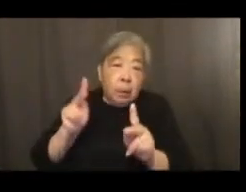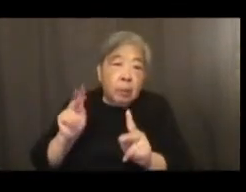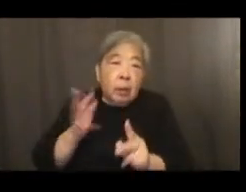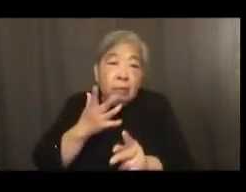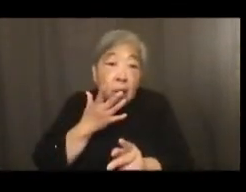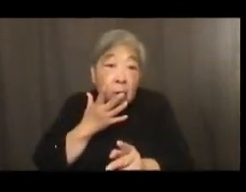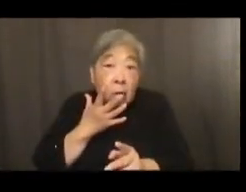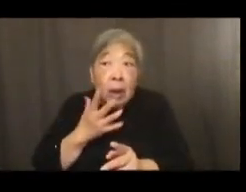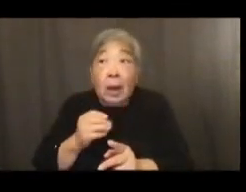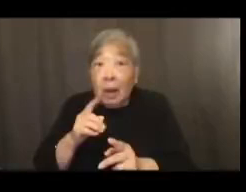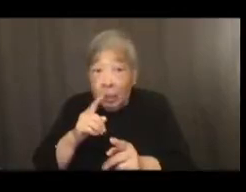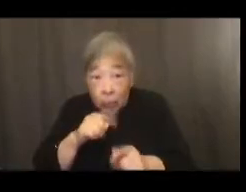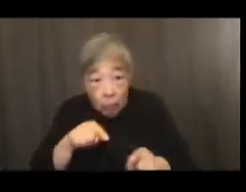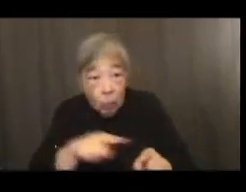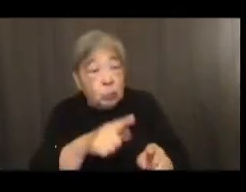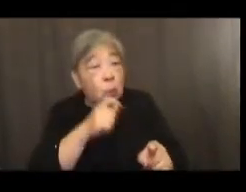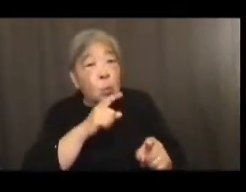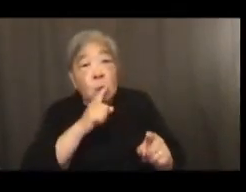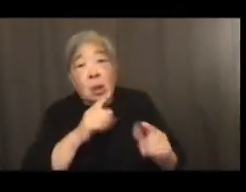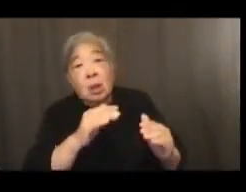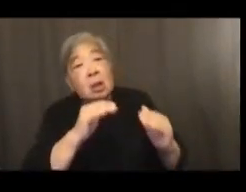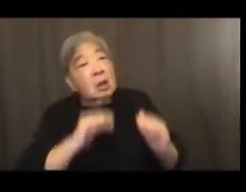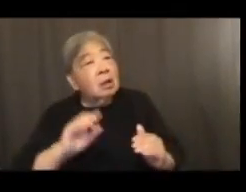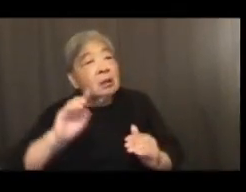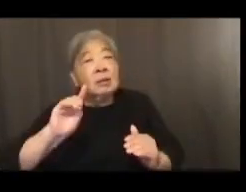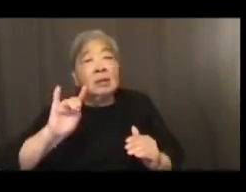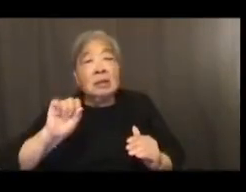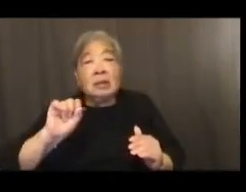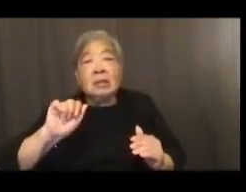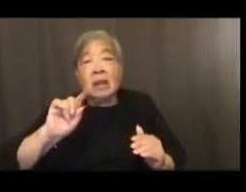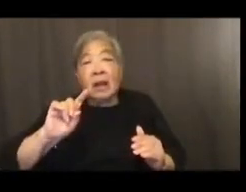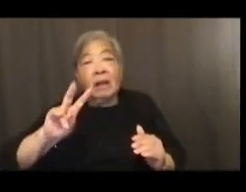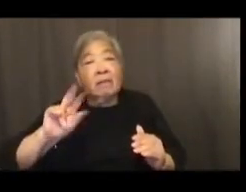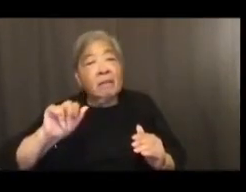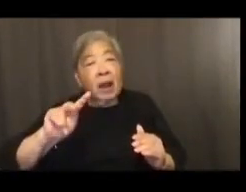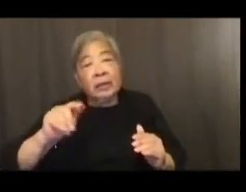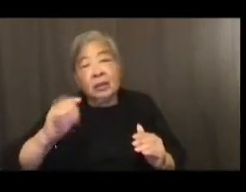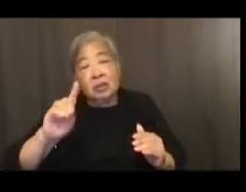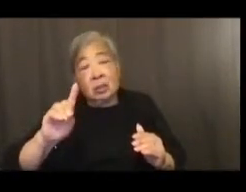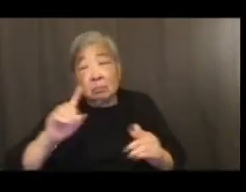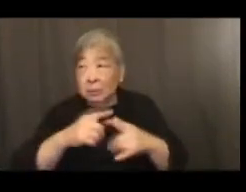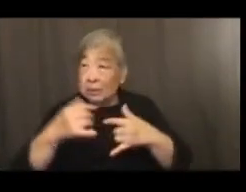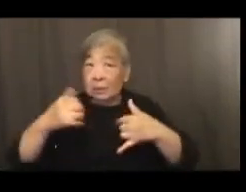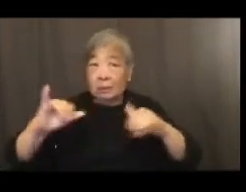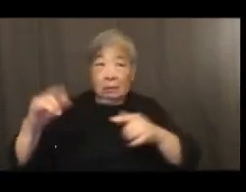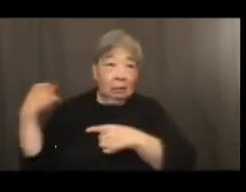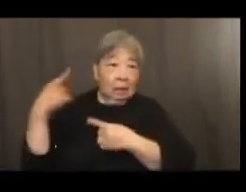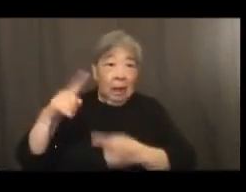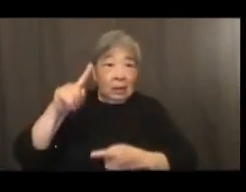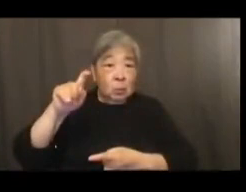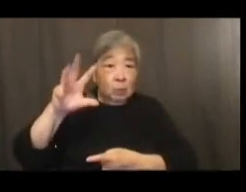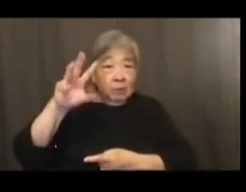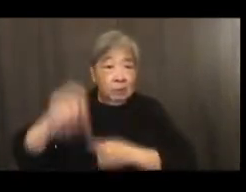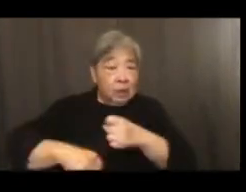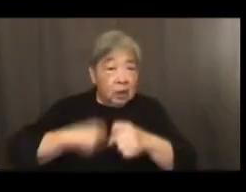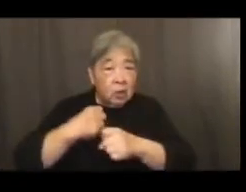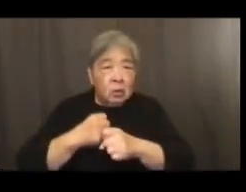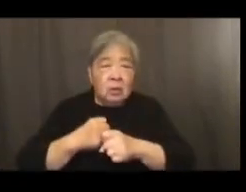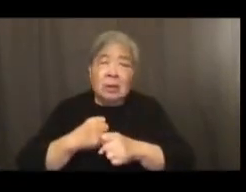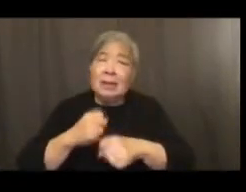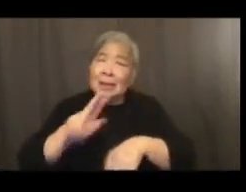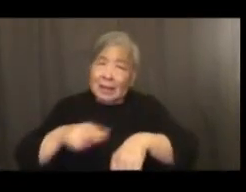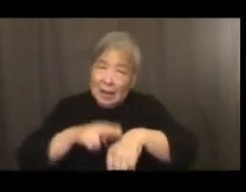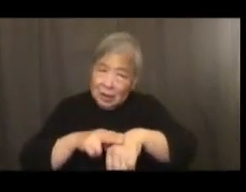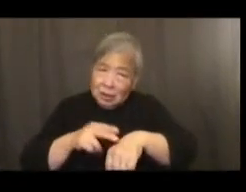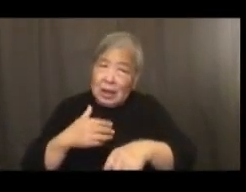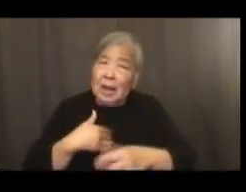disadvantaged. Nevertheless, over the past 50 years, the nation has built up considerable evidence on